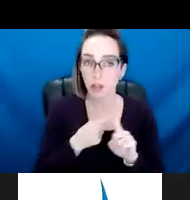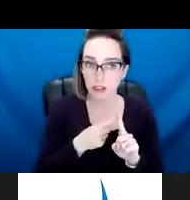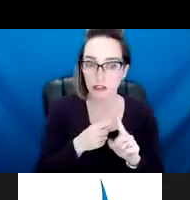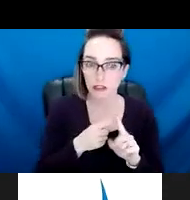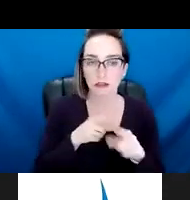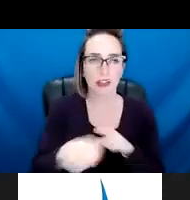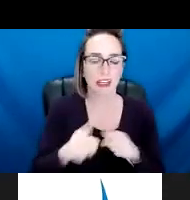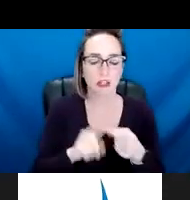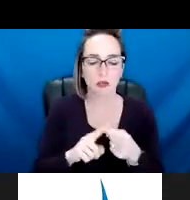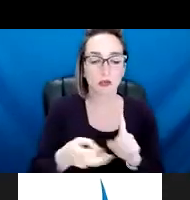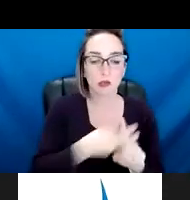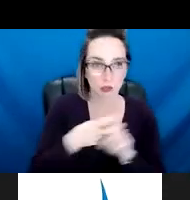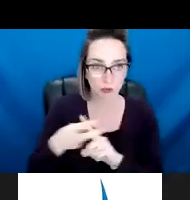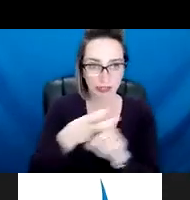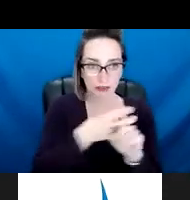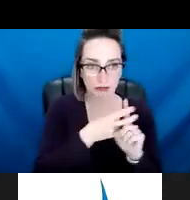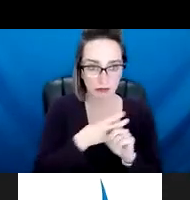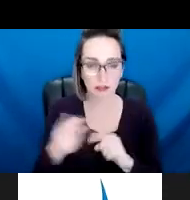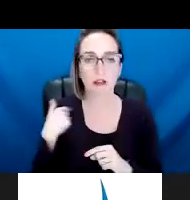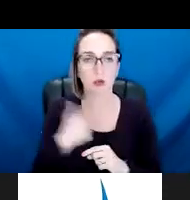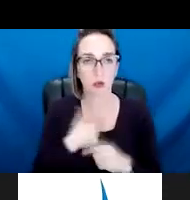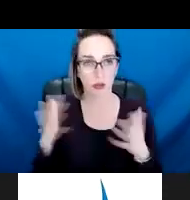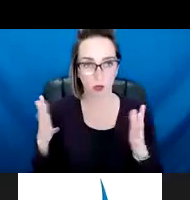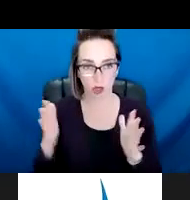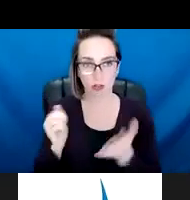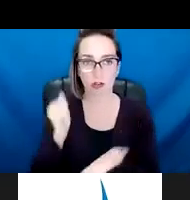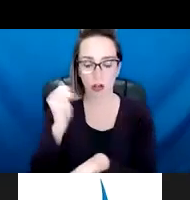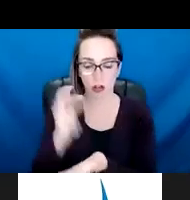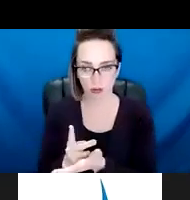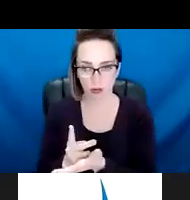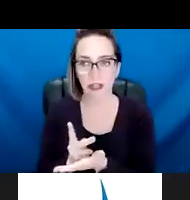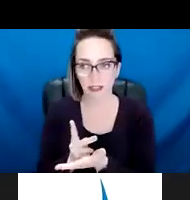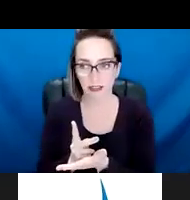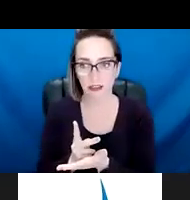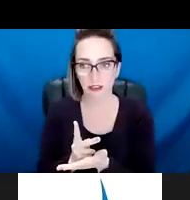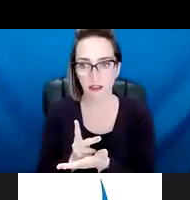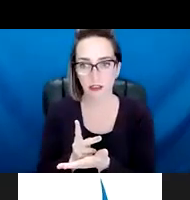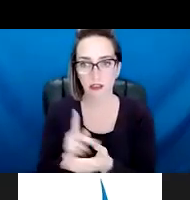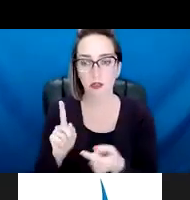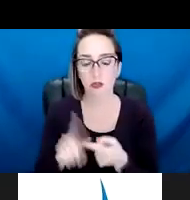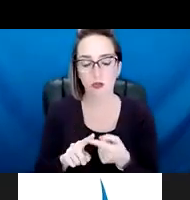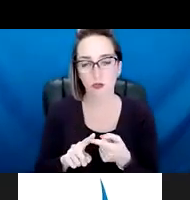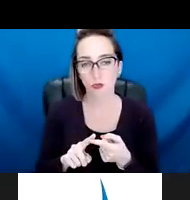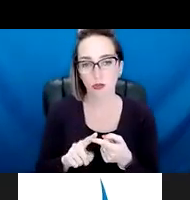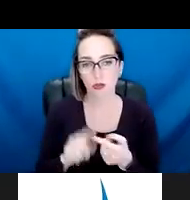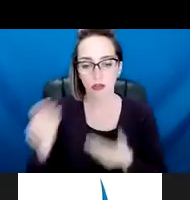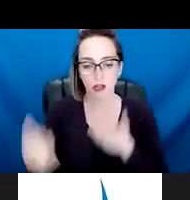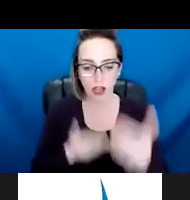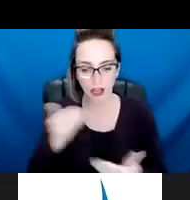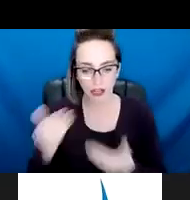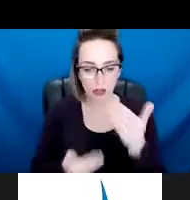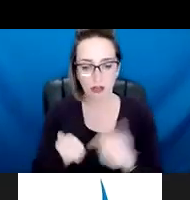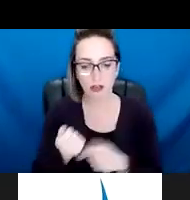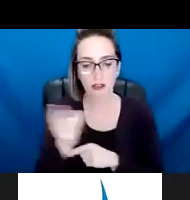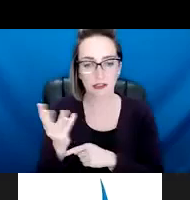So we have been authorized to hire several classes this year